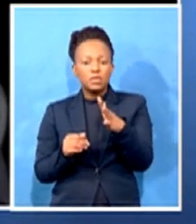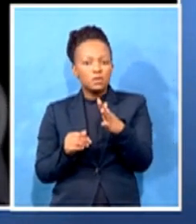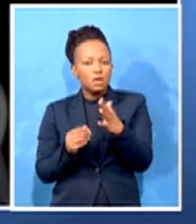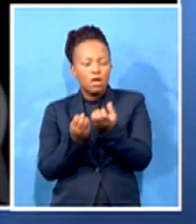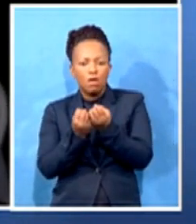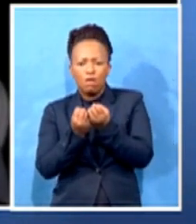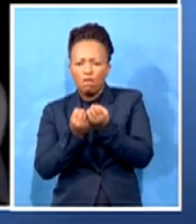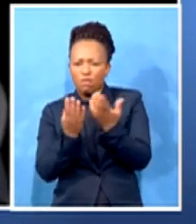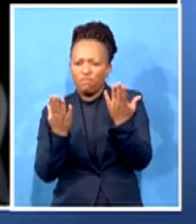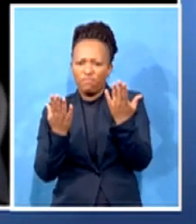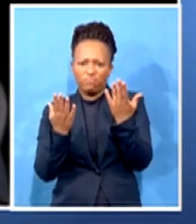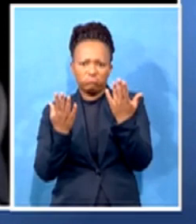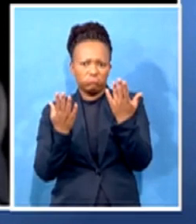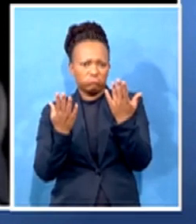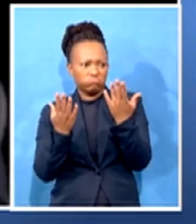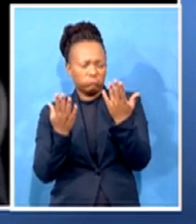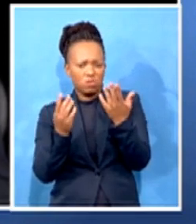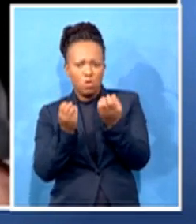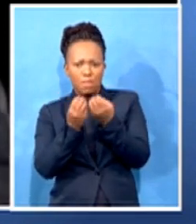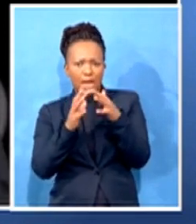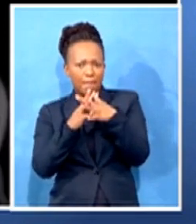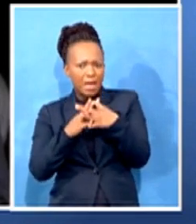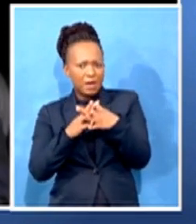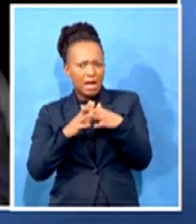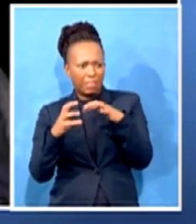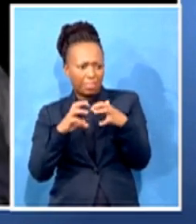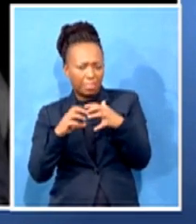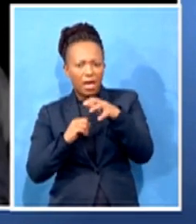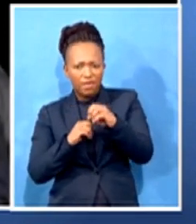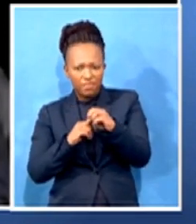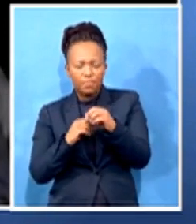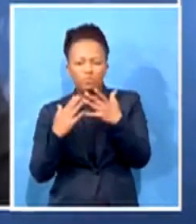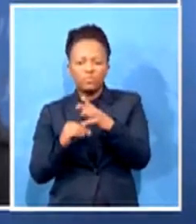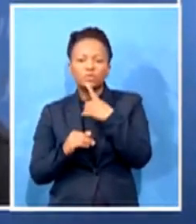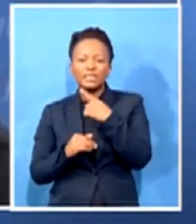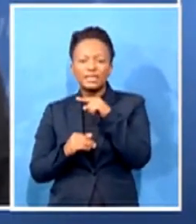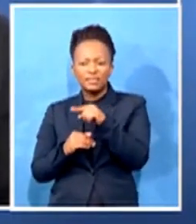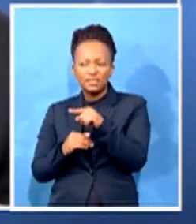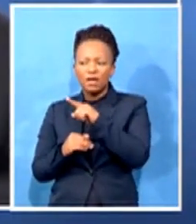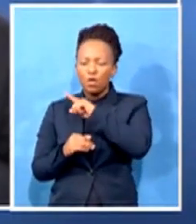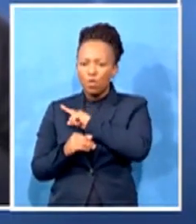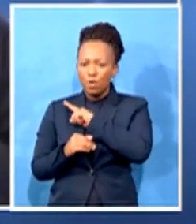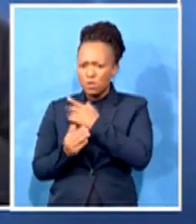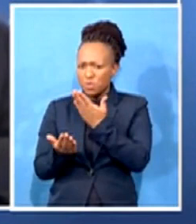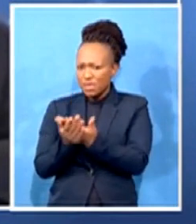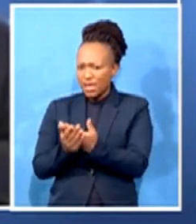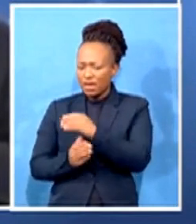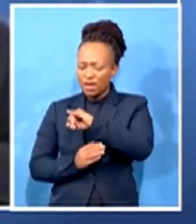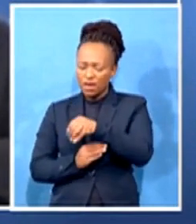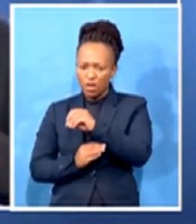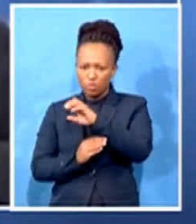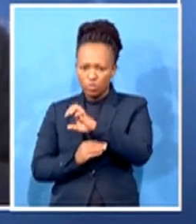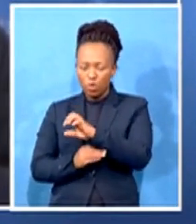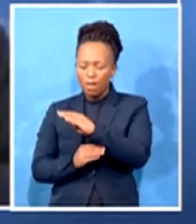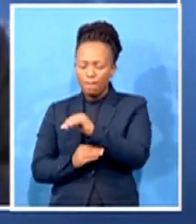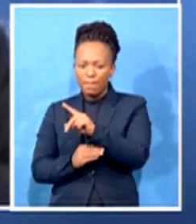in America. Having said that, how can Joe Biden use that going forward? And